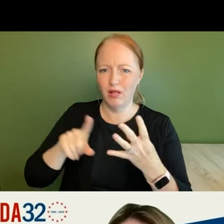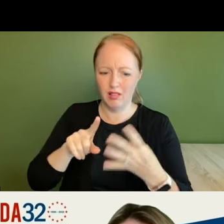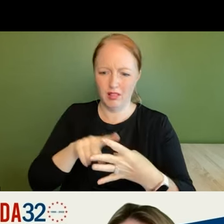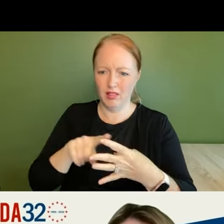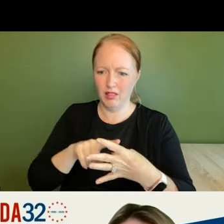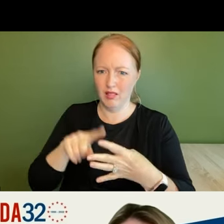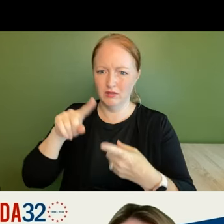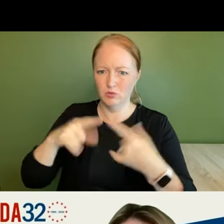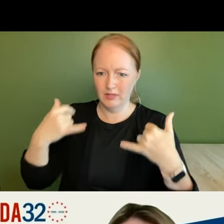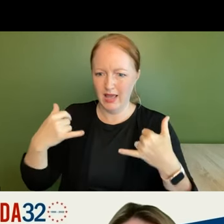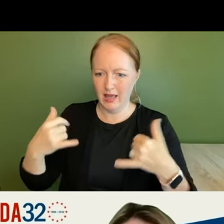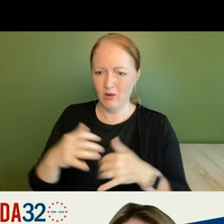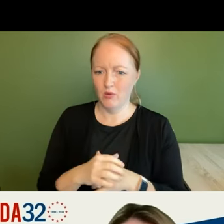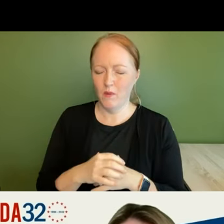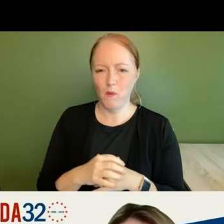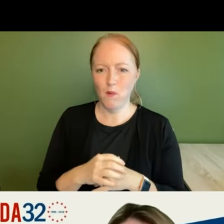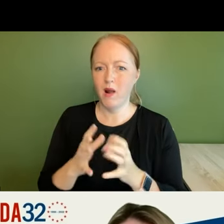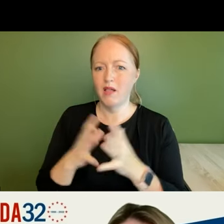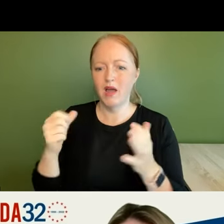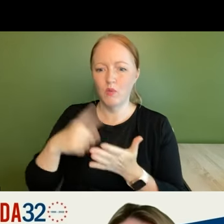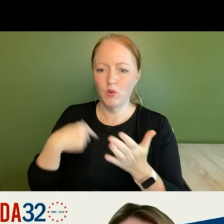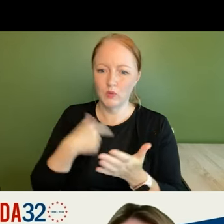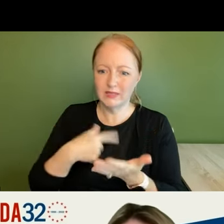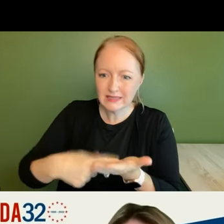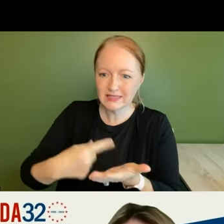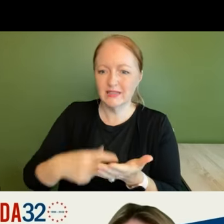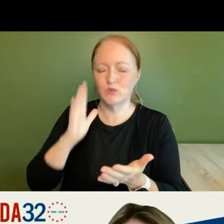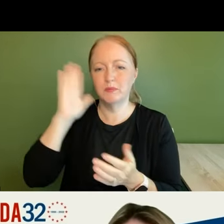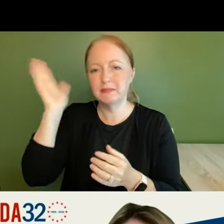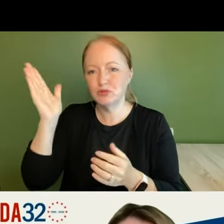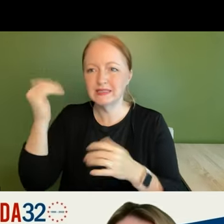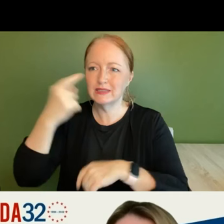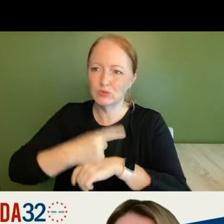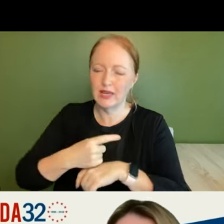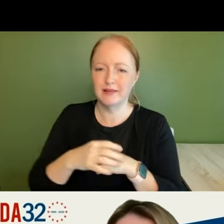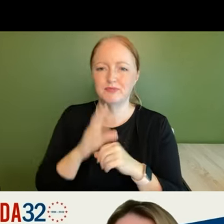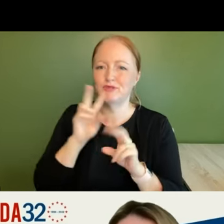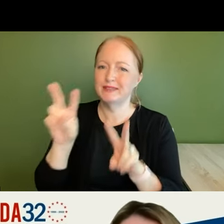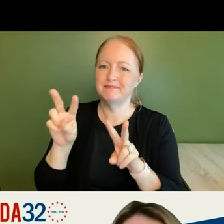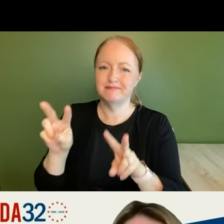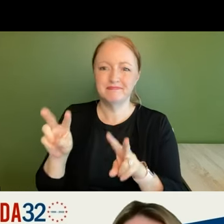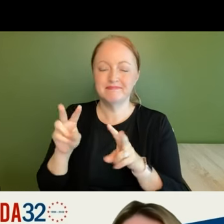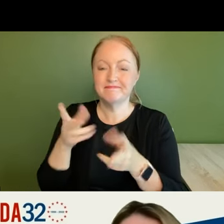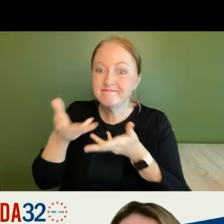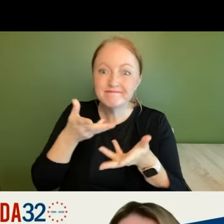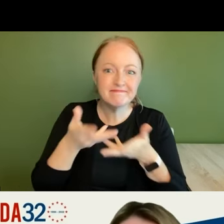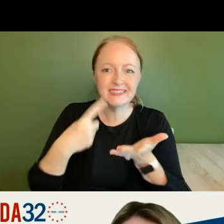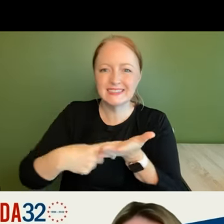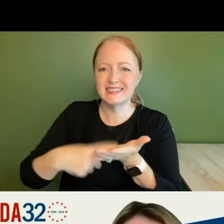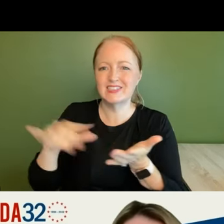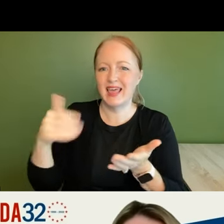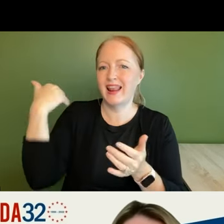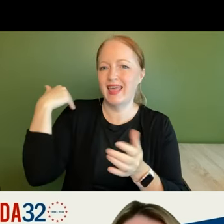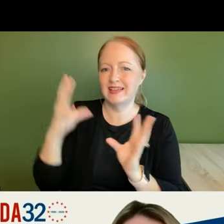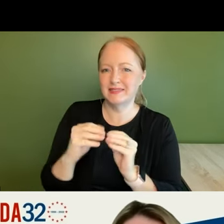till now so a lot of what we've been discussing will be presented today and i'm really look forward to an engaging discussion like we had last